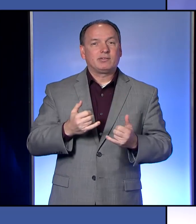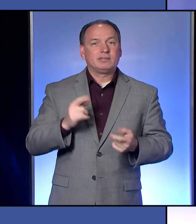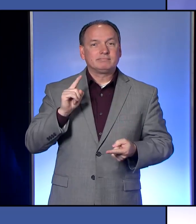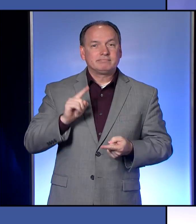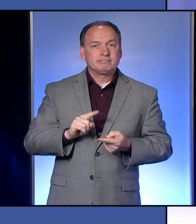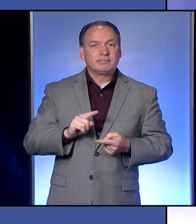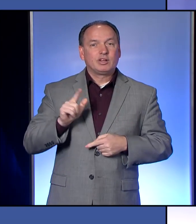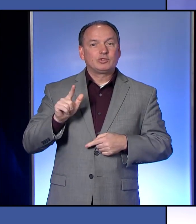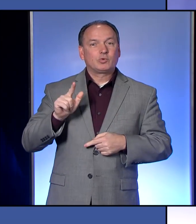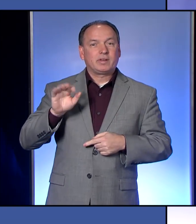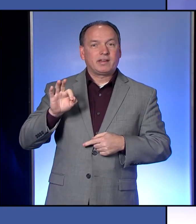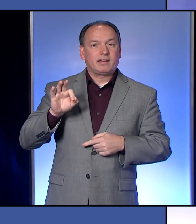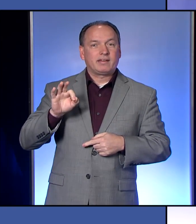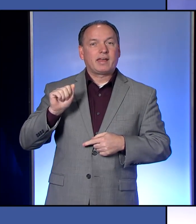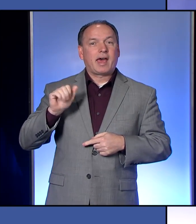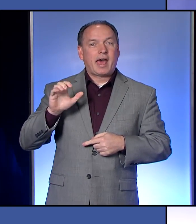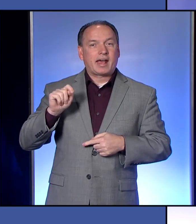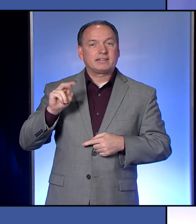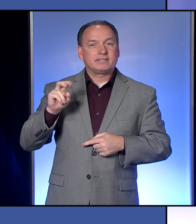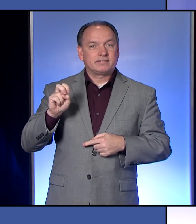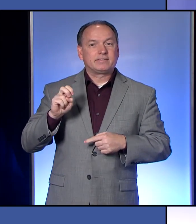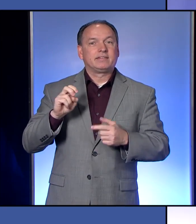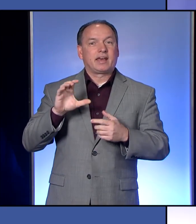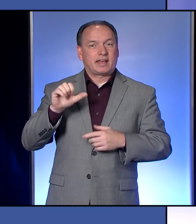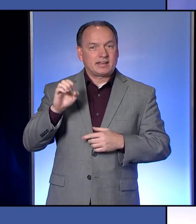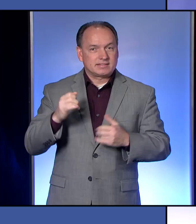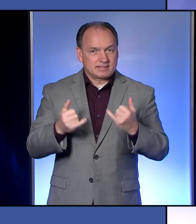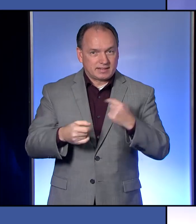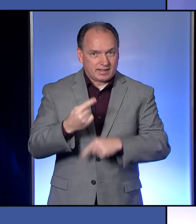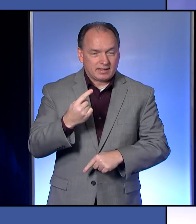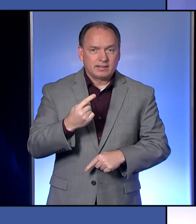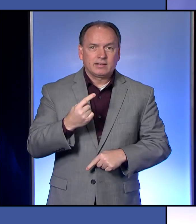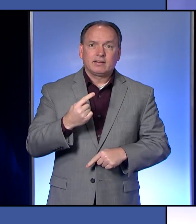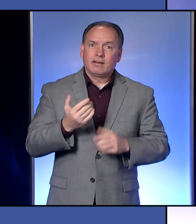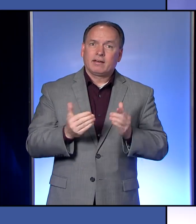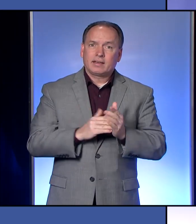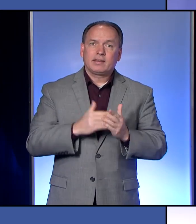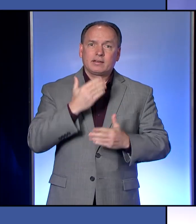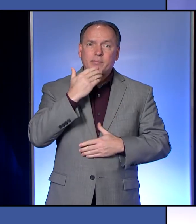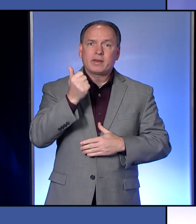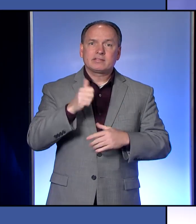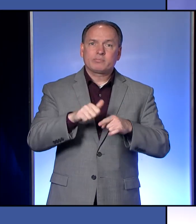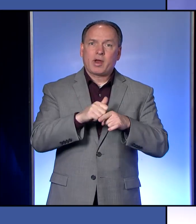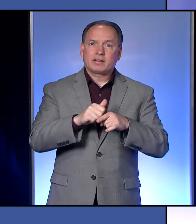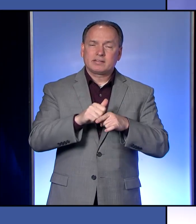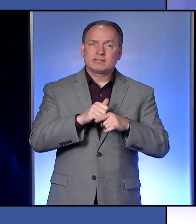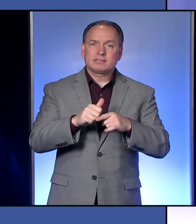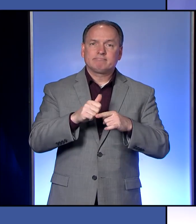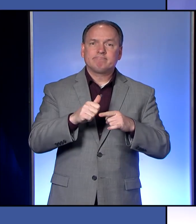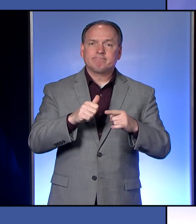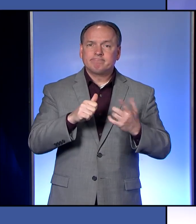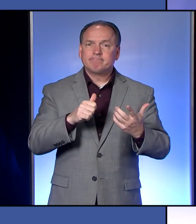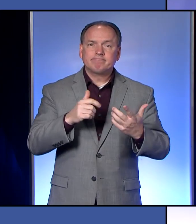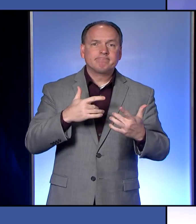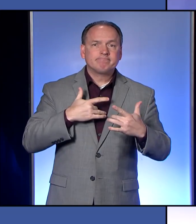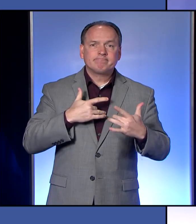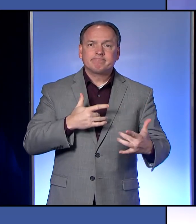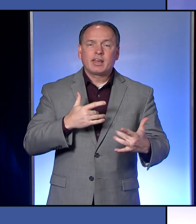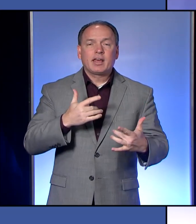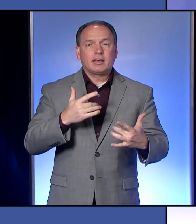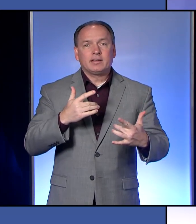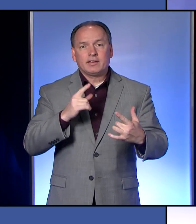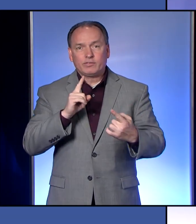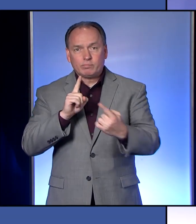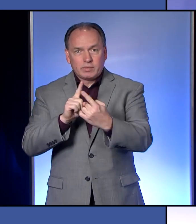today. Again, the best practice for all of us is to act like each person we come in contact with has COVID